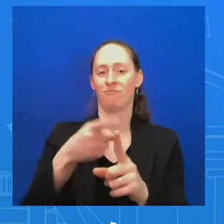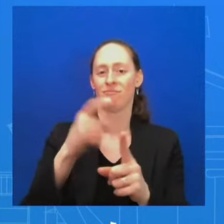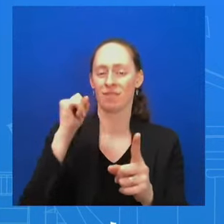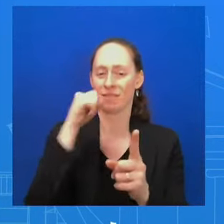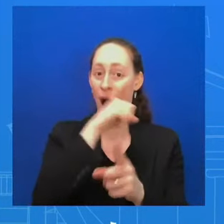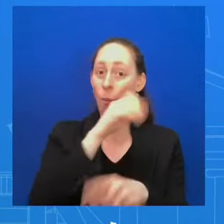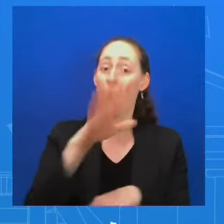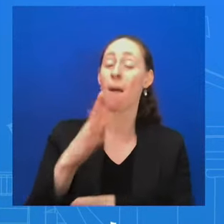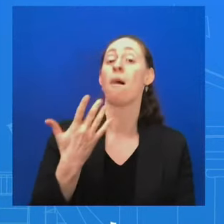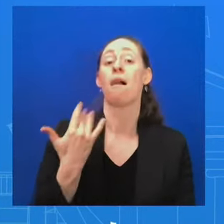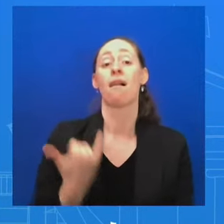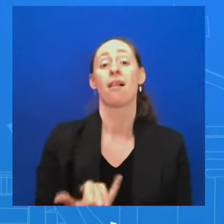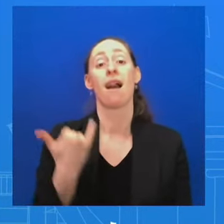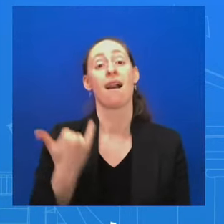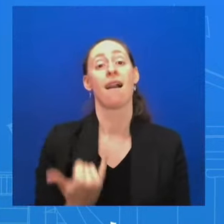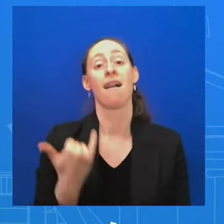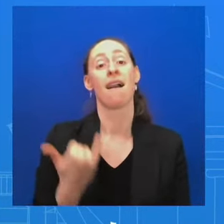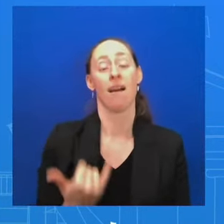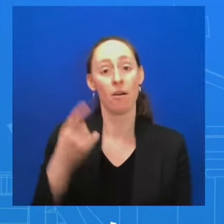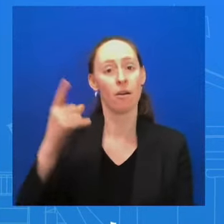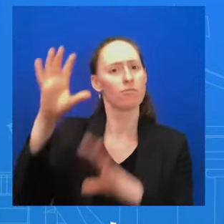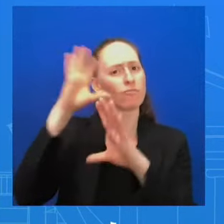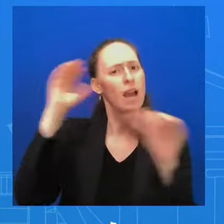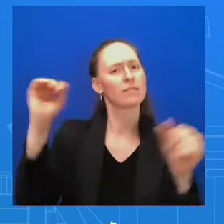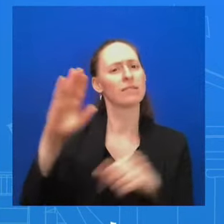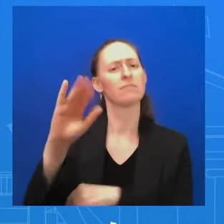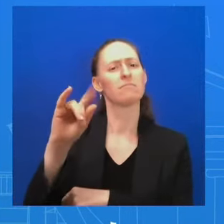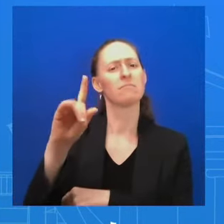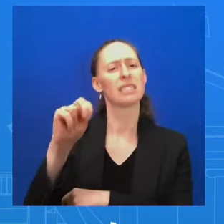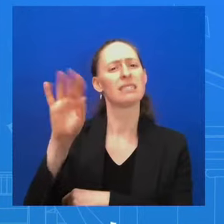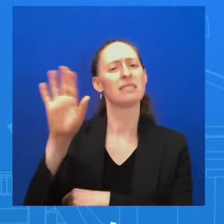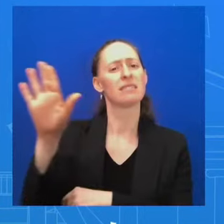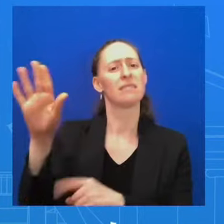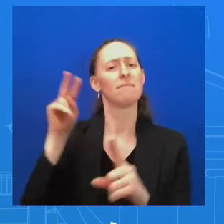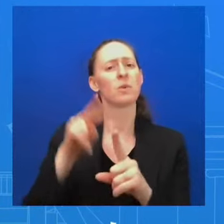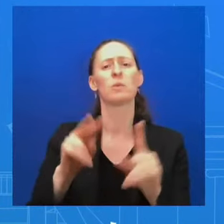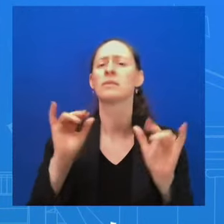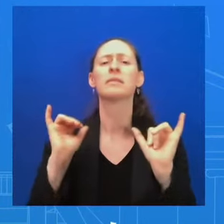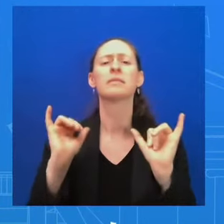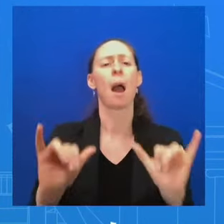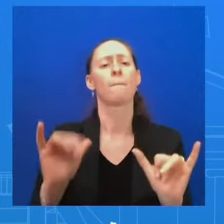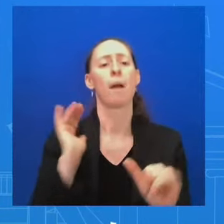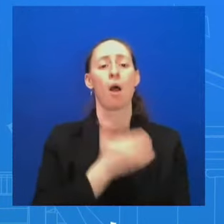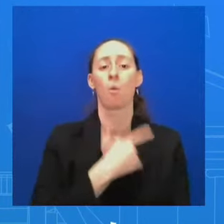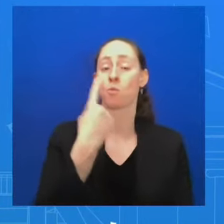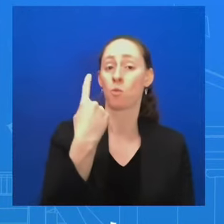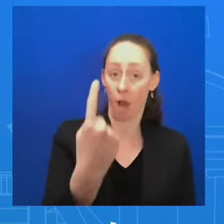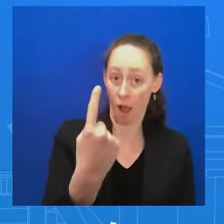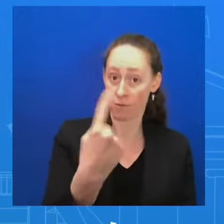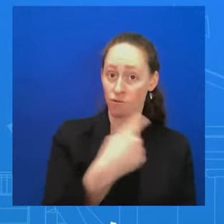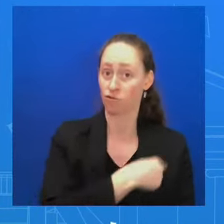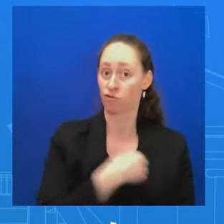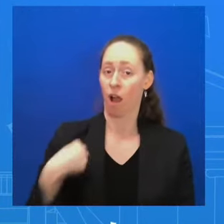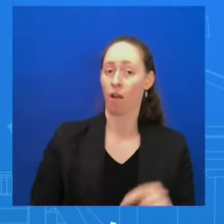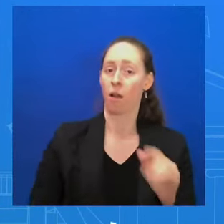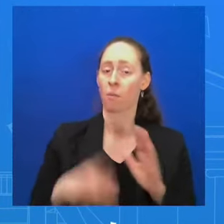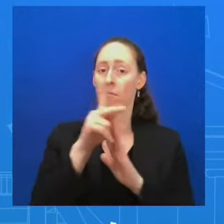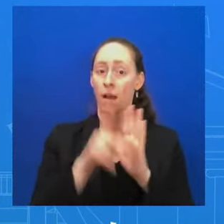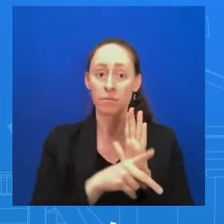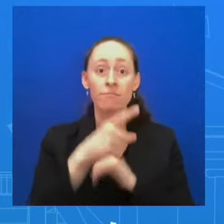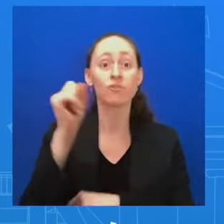that nothing's changed about our one-China policy. We don't support independence for Taiwan, but we also don't want to see the status quo